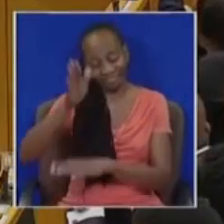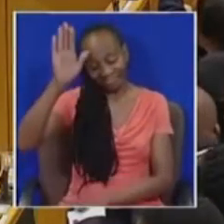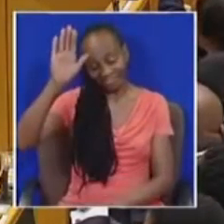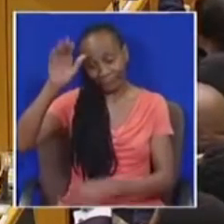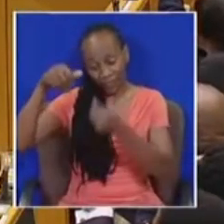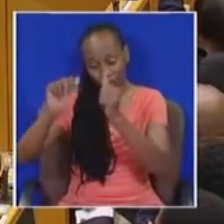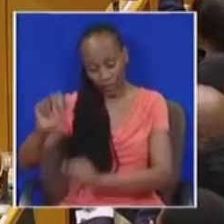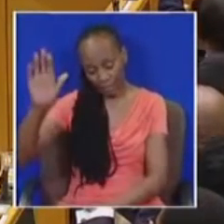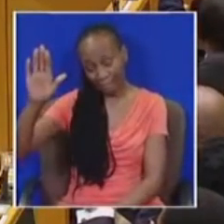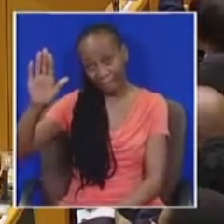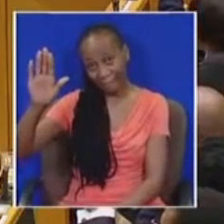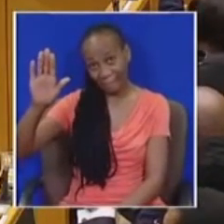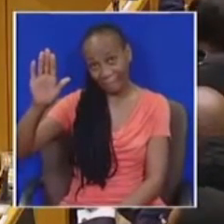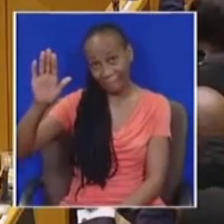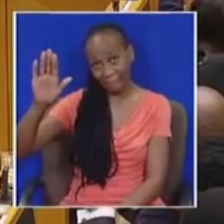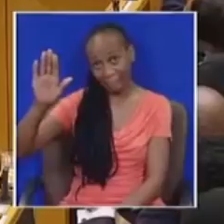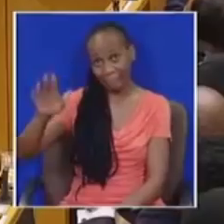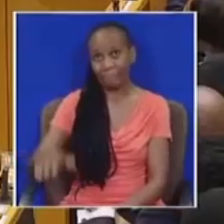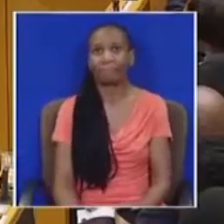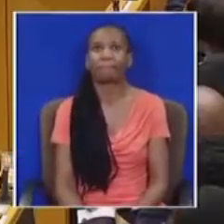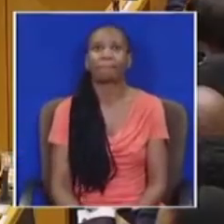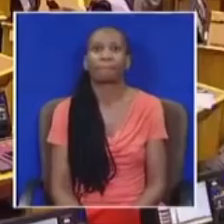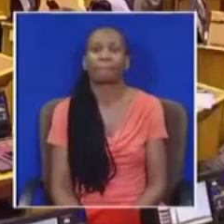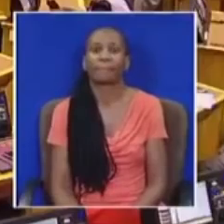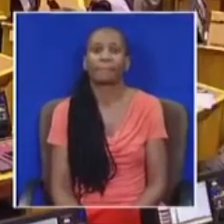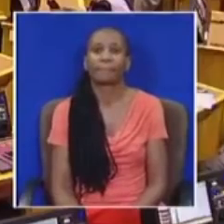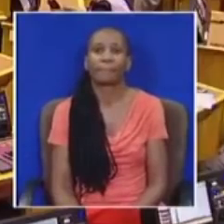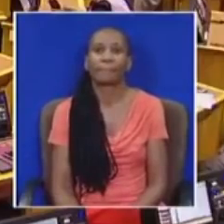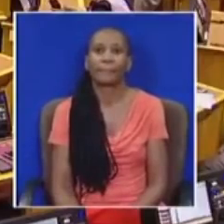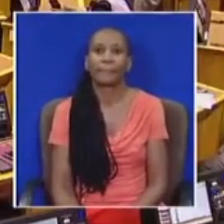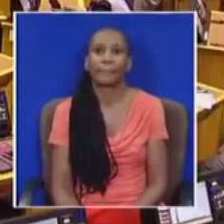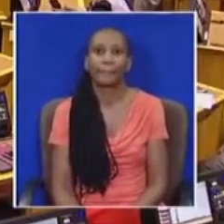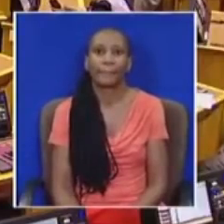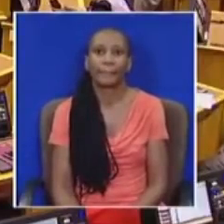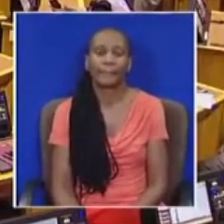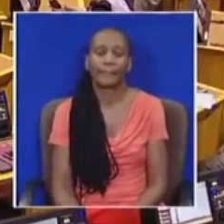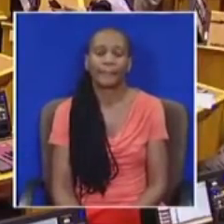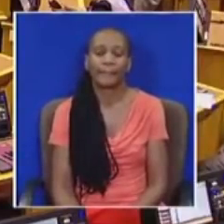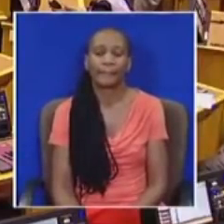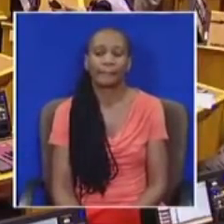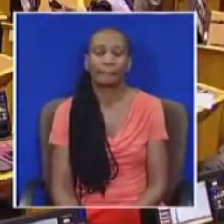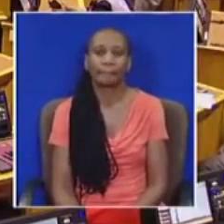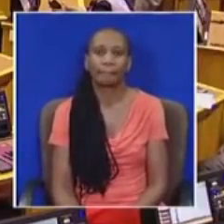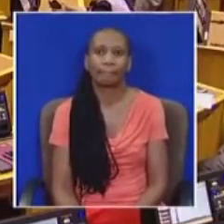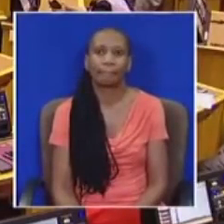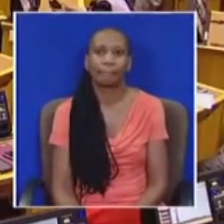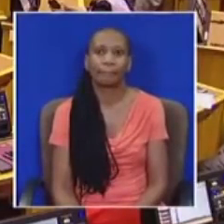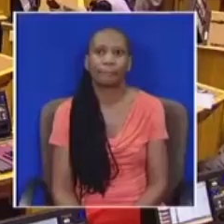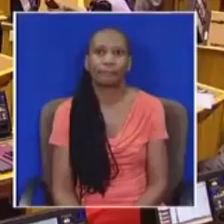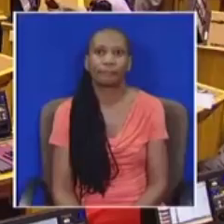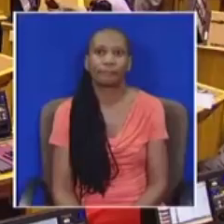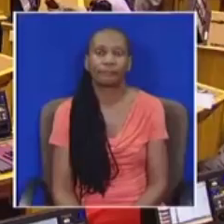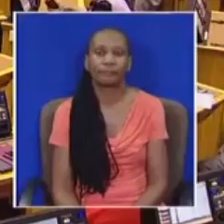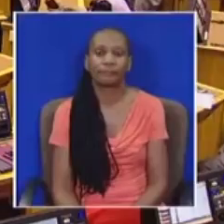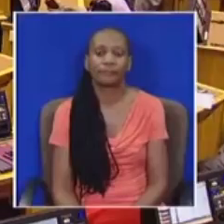is that a point of order yes Jefferson I just want to address you I want to appreciate really